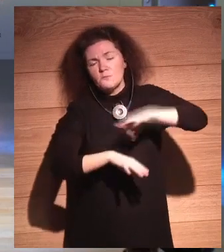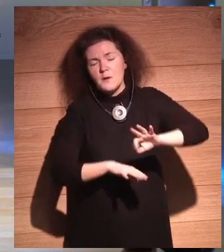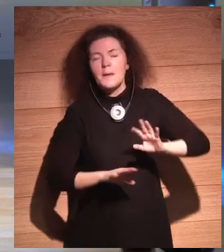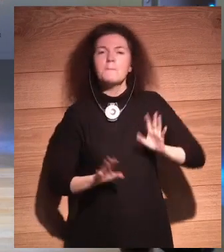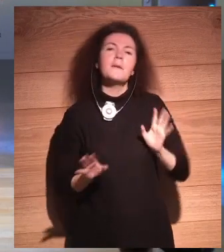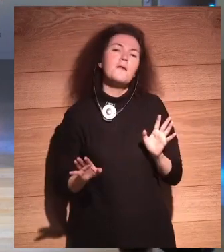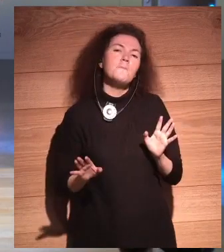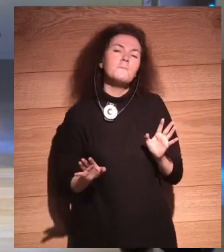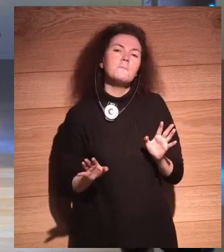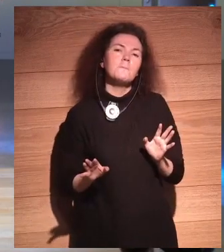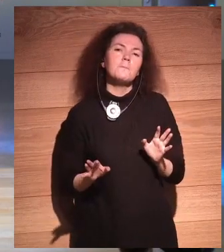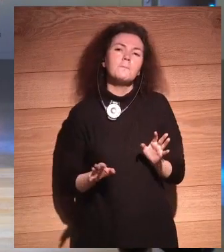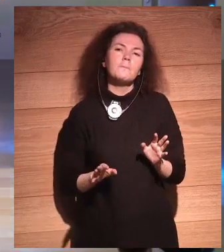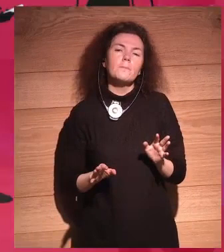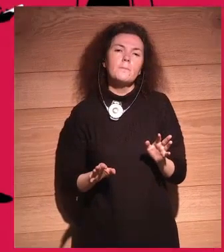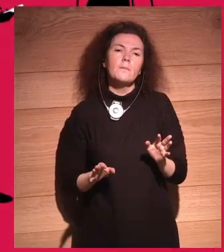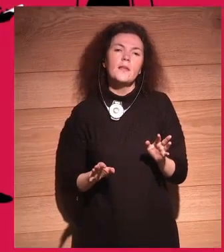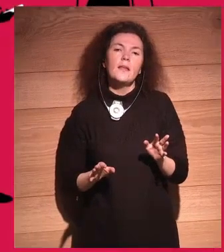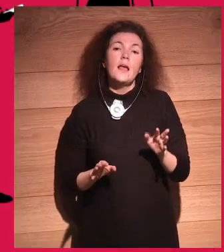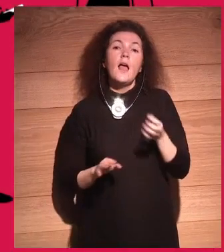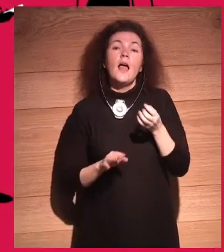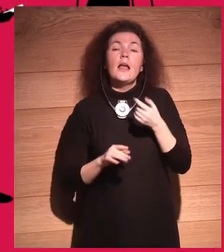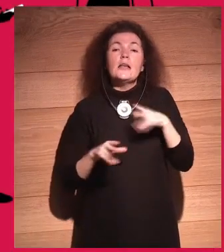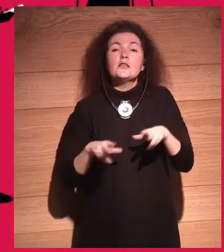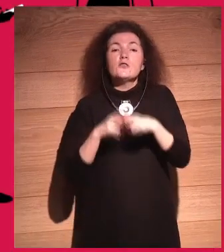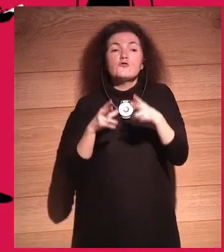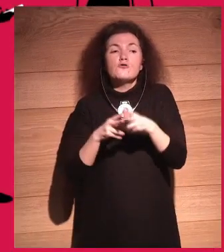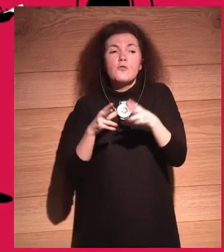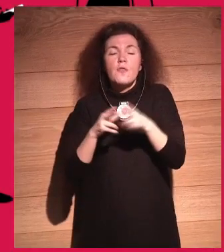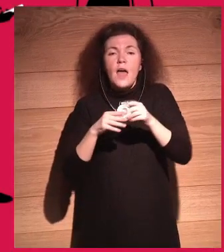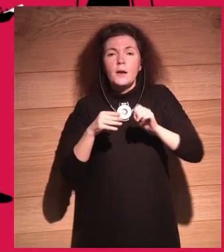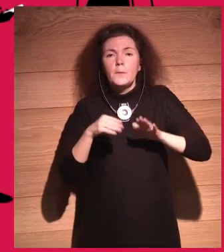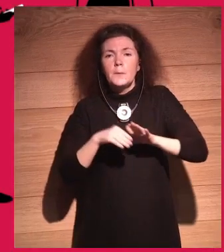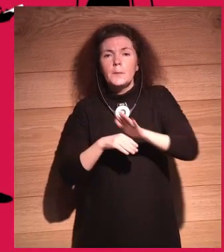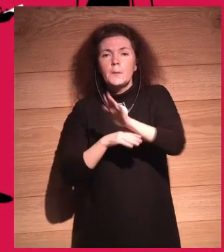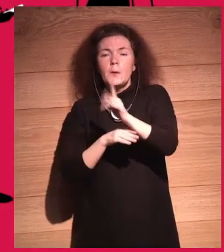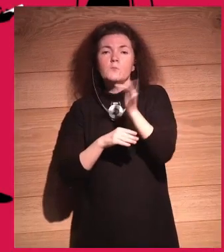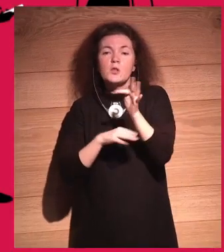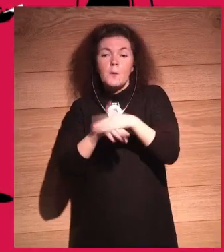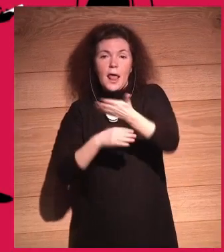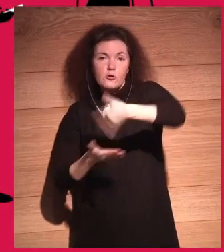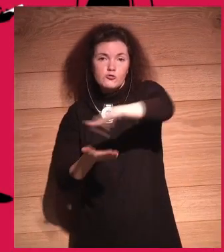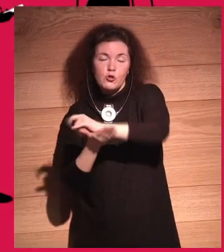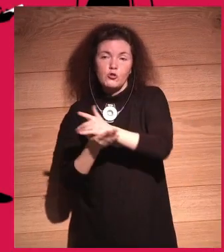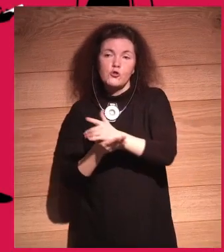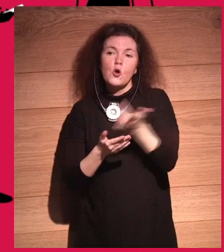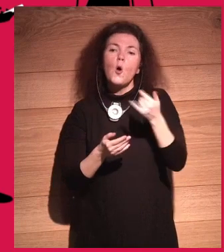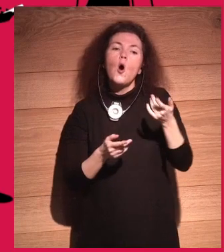us? know, maybe the mobile phone is good for us. Would it be good for us to be controlled by an AI? I doubt it.